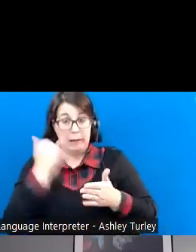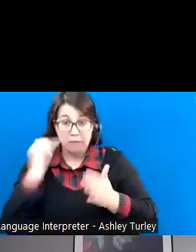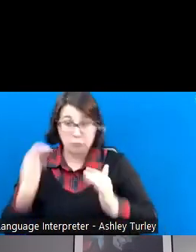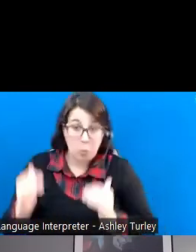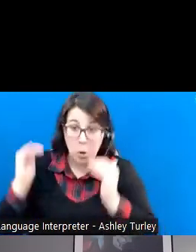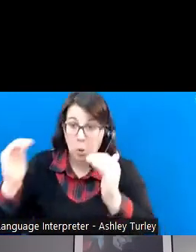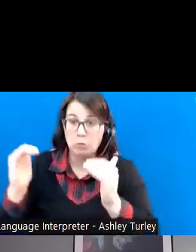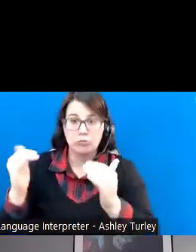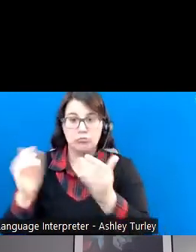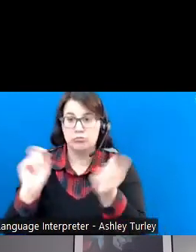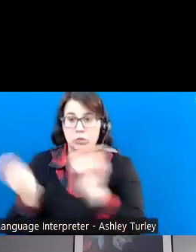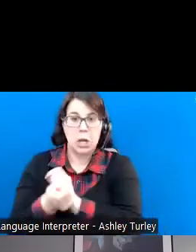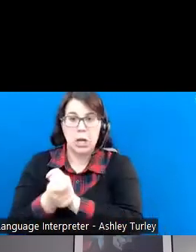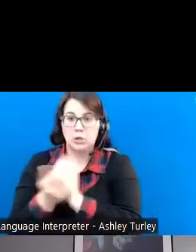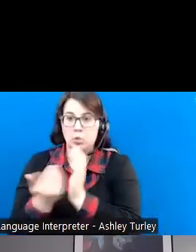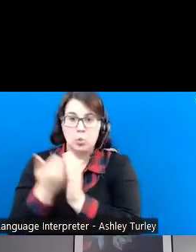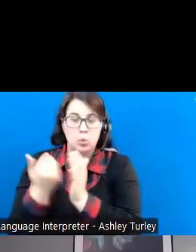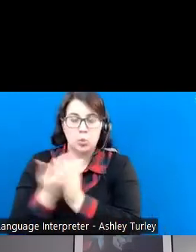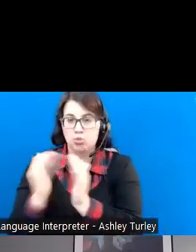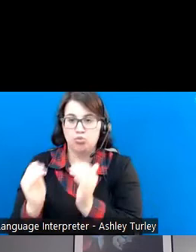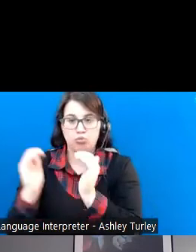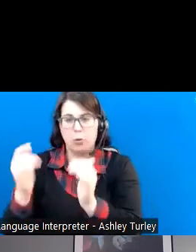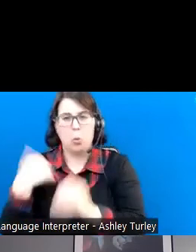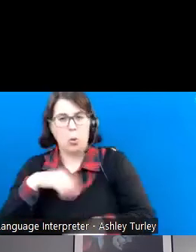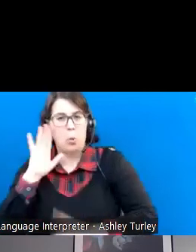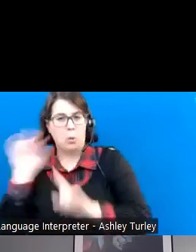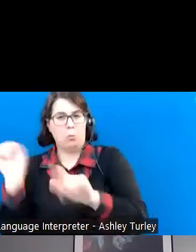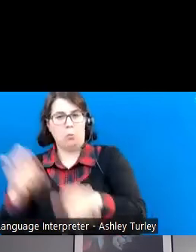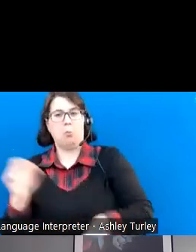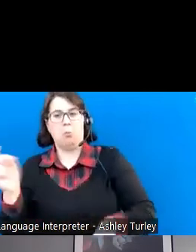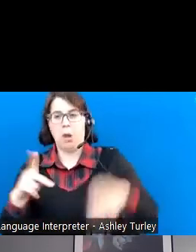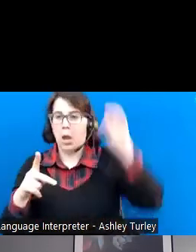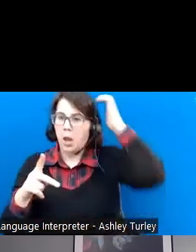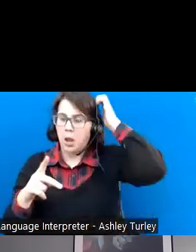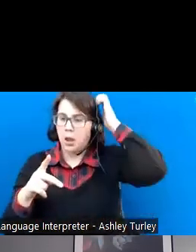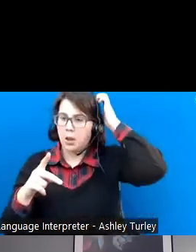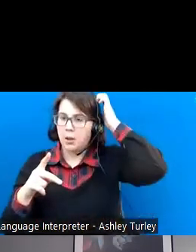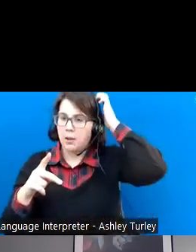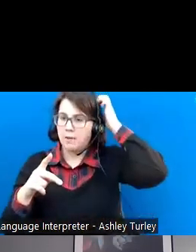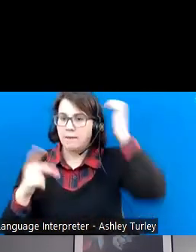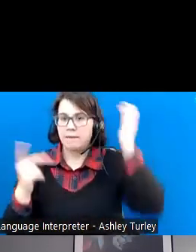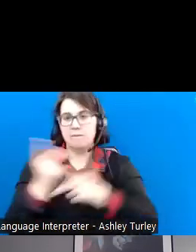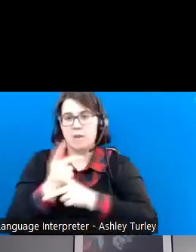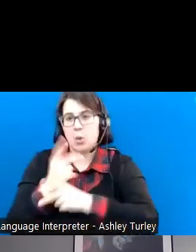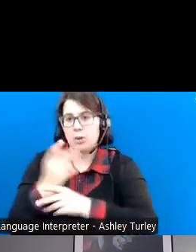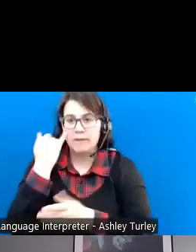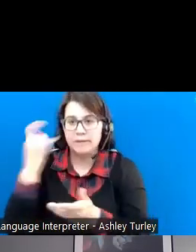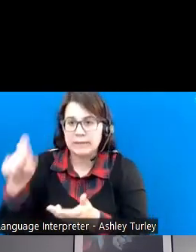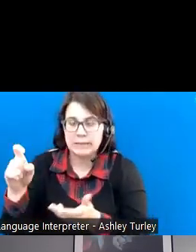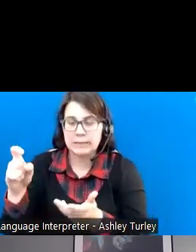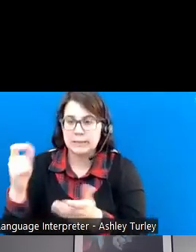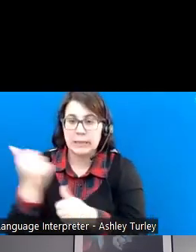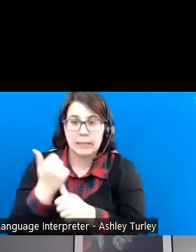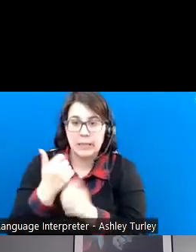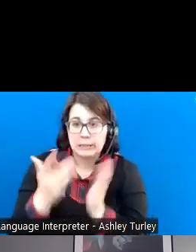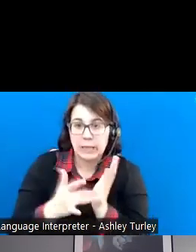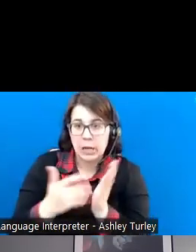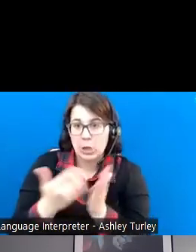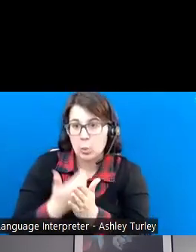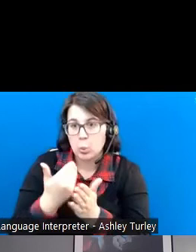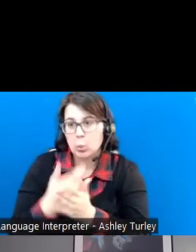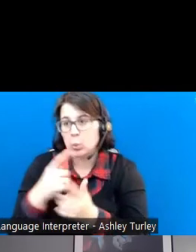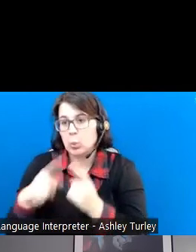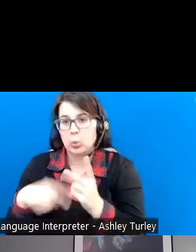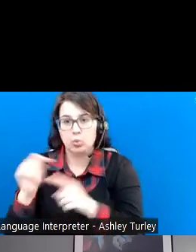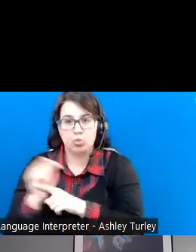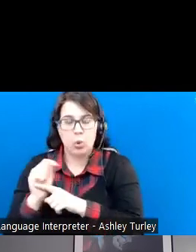You know, something changes. They get a new job there. We'll always come back, figure out if we need any new assistive technology or training methods to help